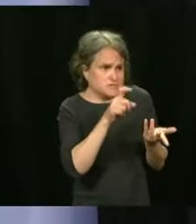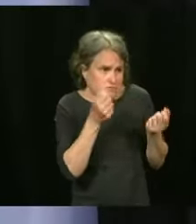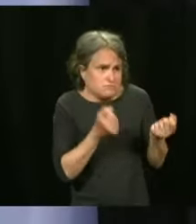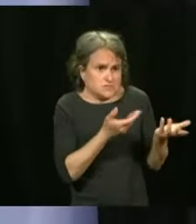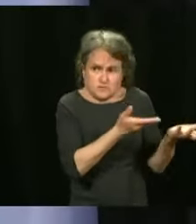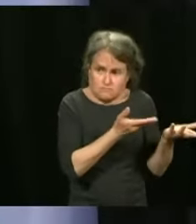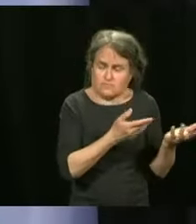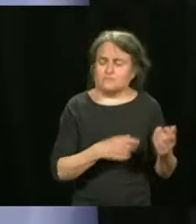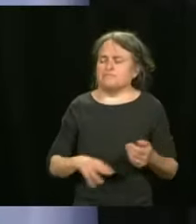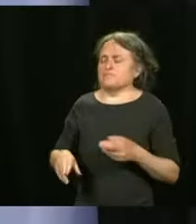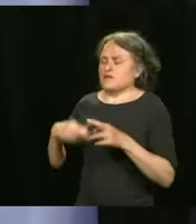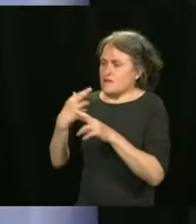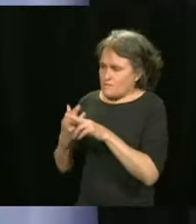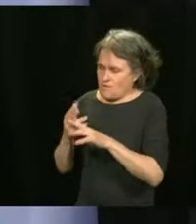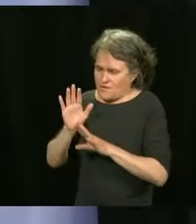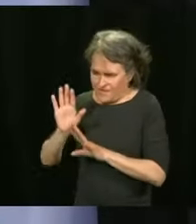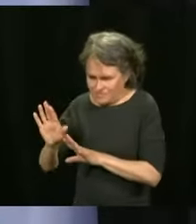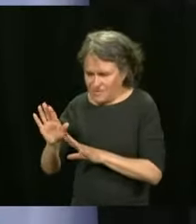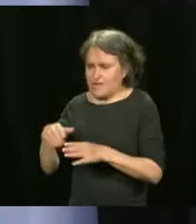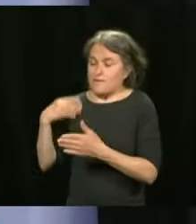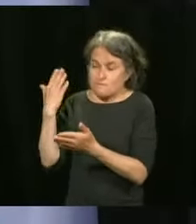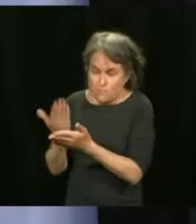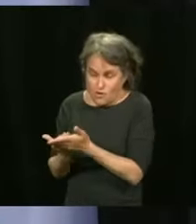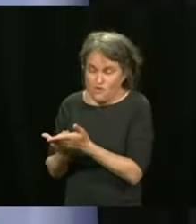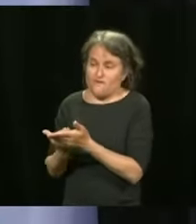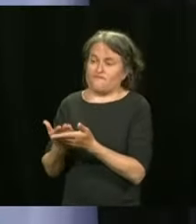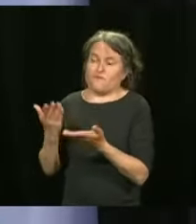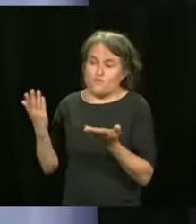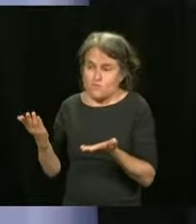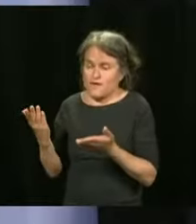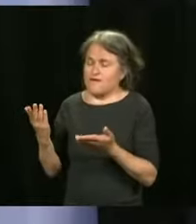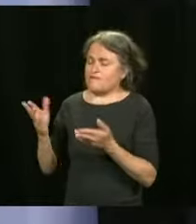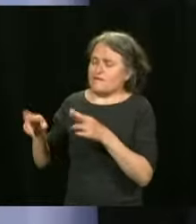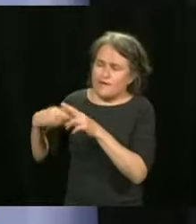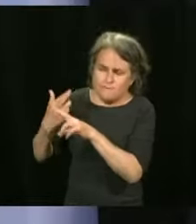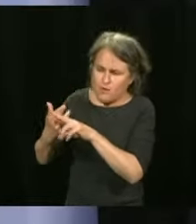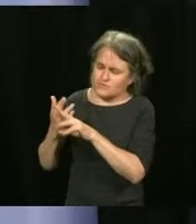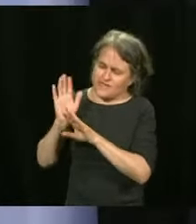finalize it. They've been working on this for a while. And when it's ready, we will communicate it.